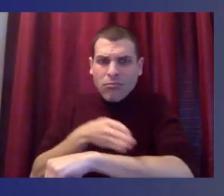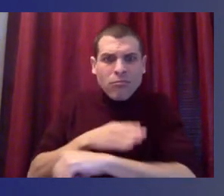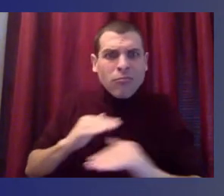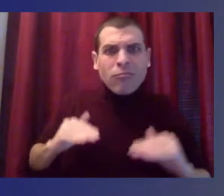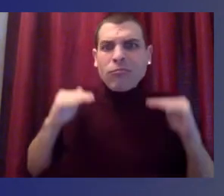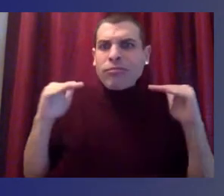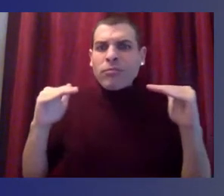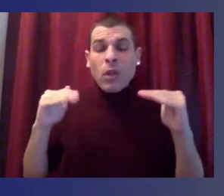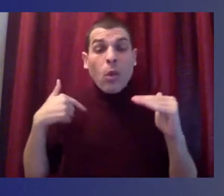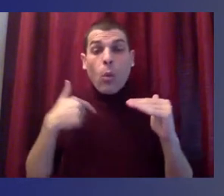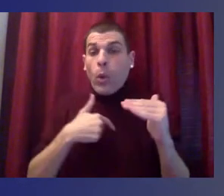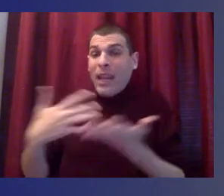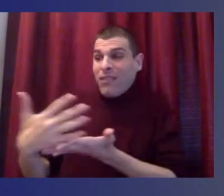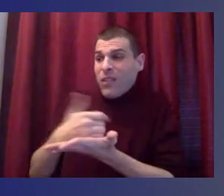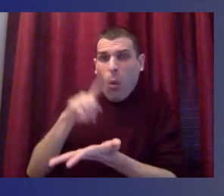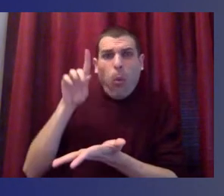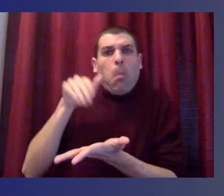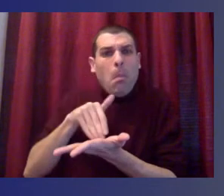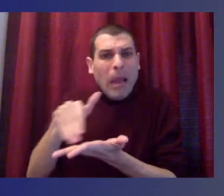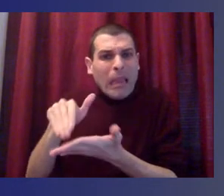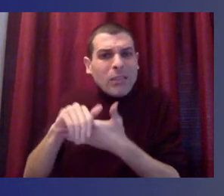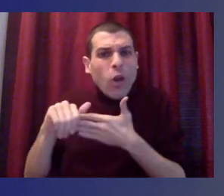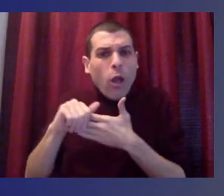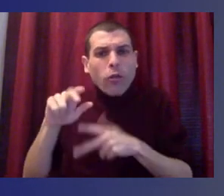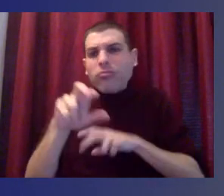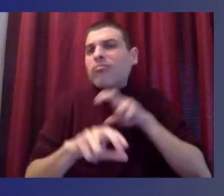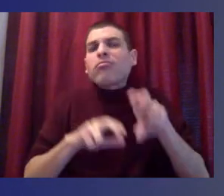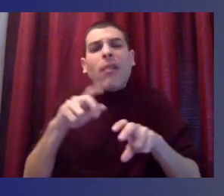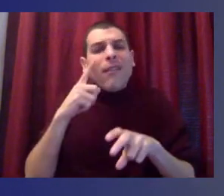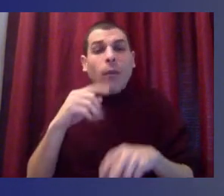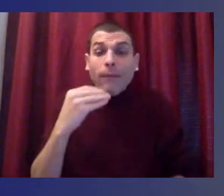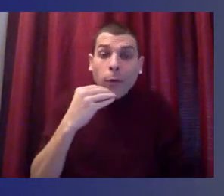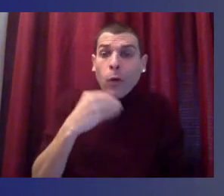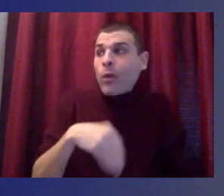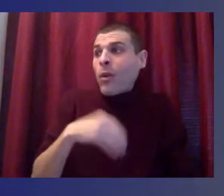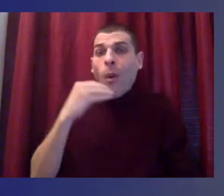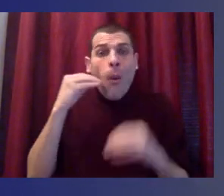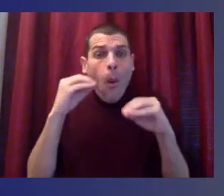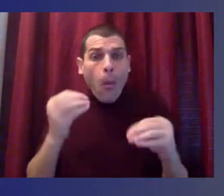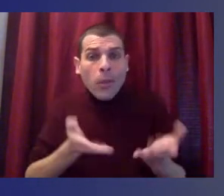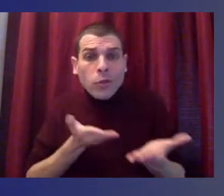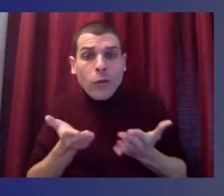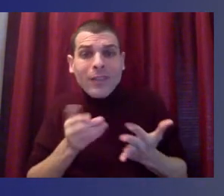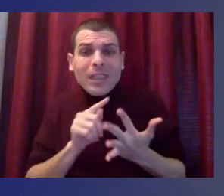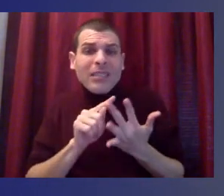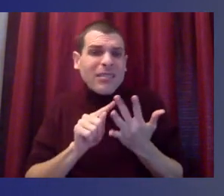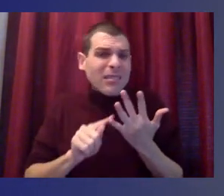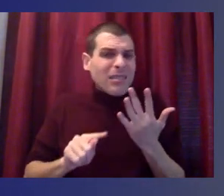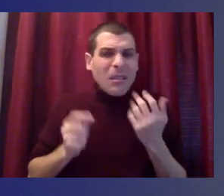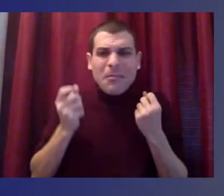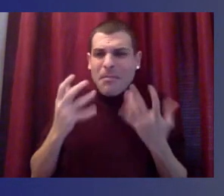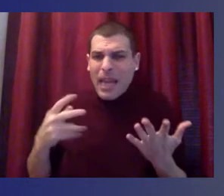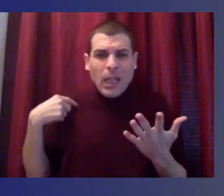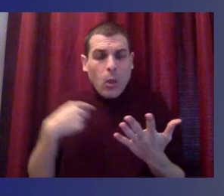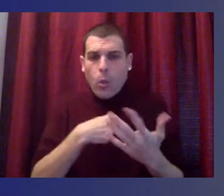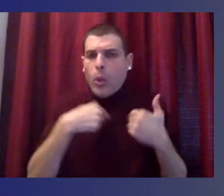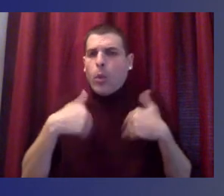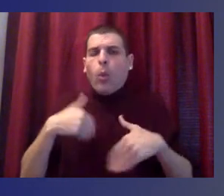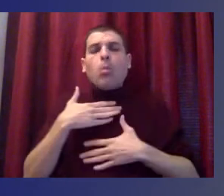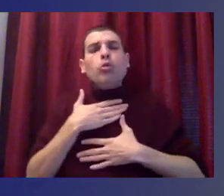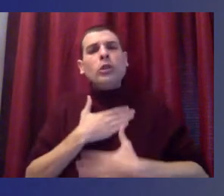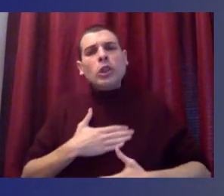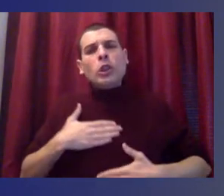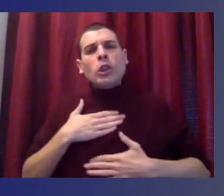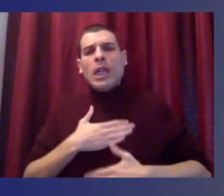Those are grocery, internet, homeless supports to families in need for those essential services. We're appreciative of that